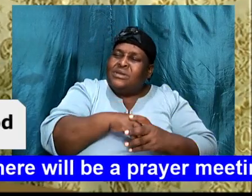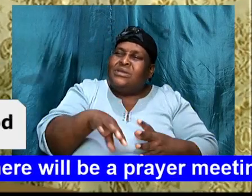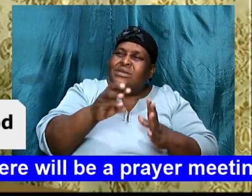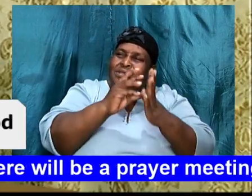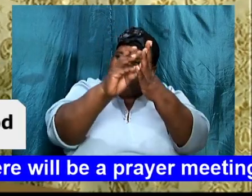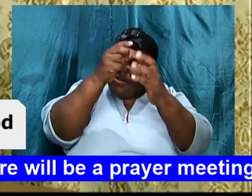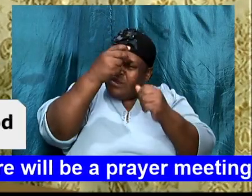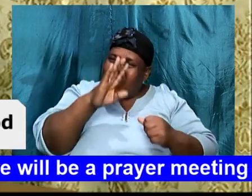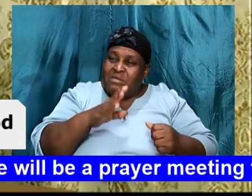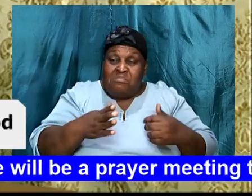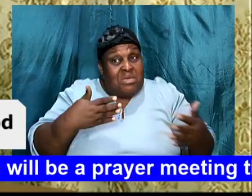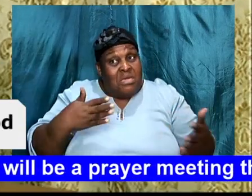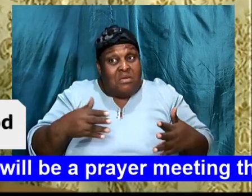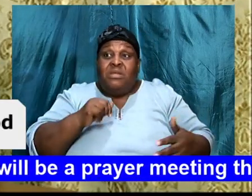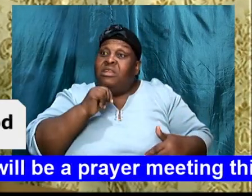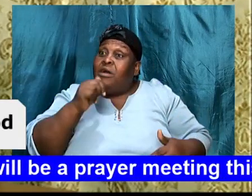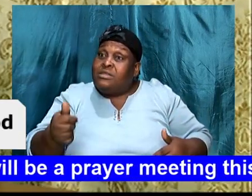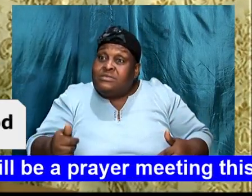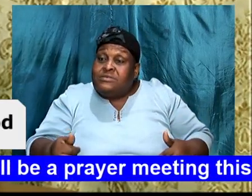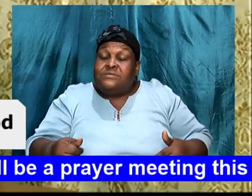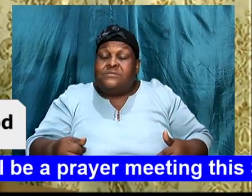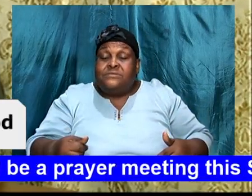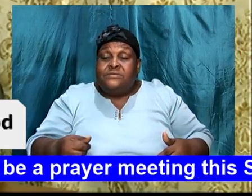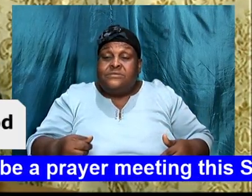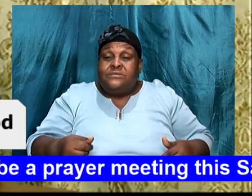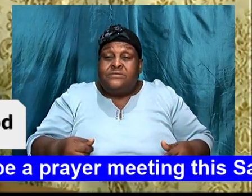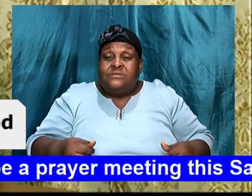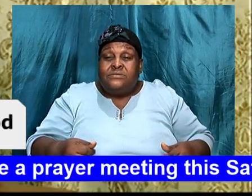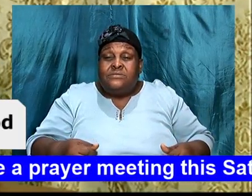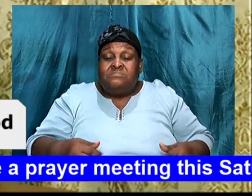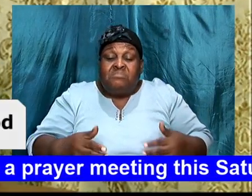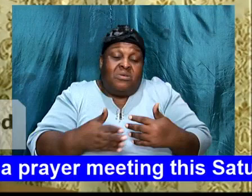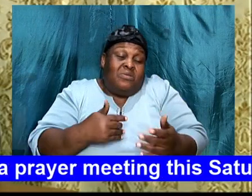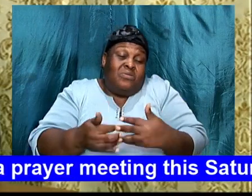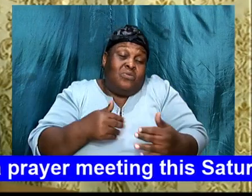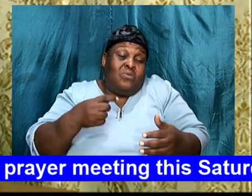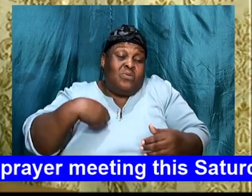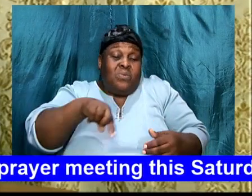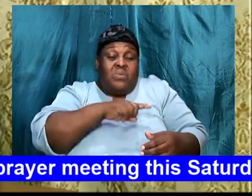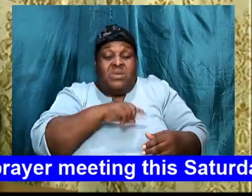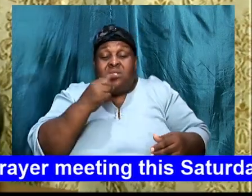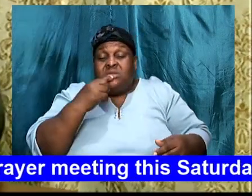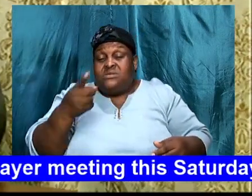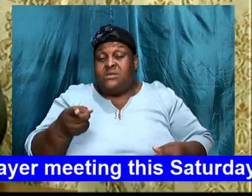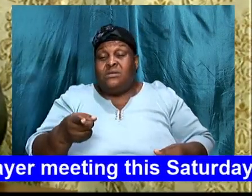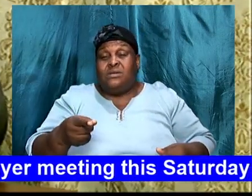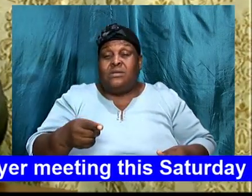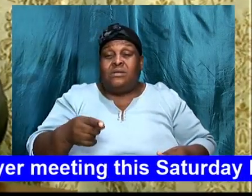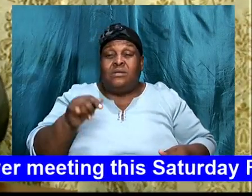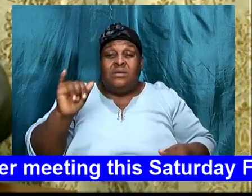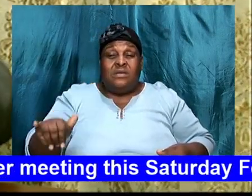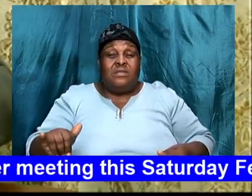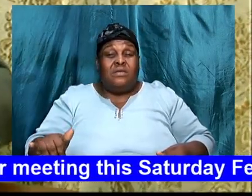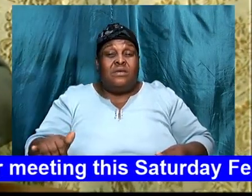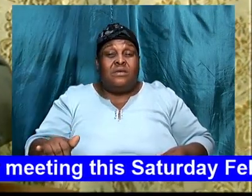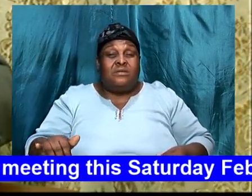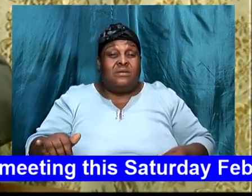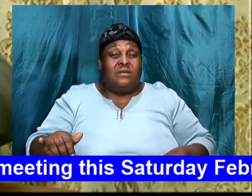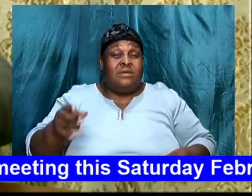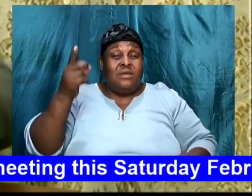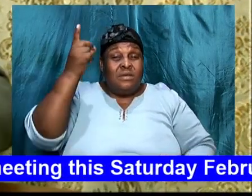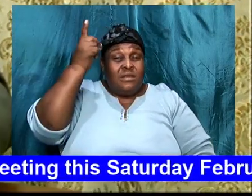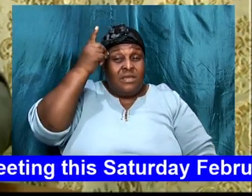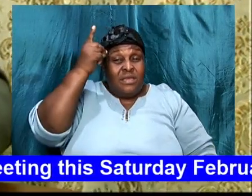when, before we close off, we are going to look, because, though we mention, that, David,